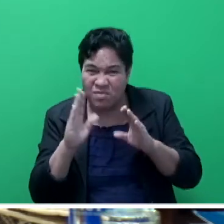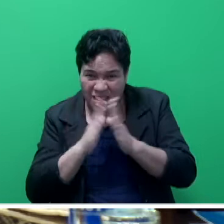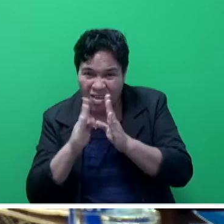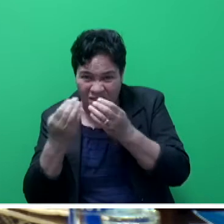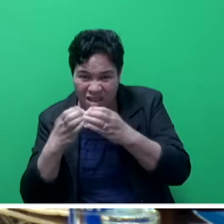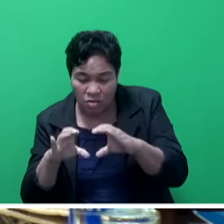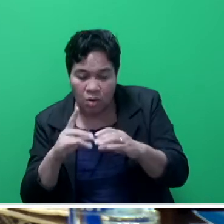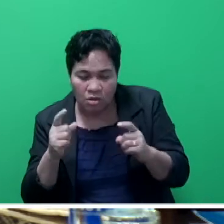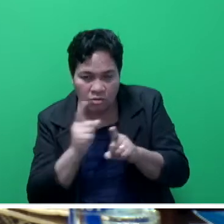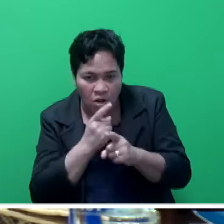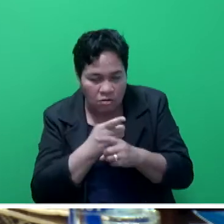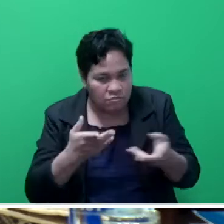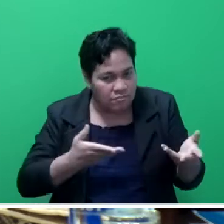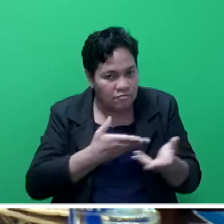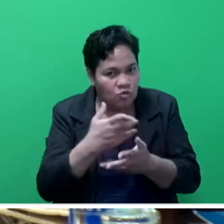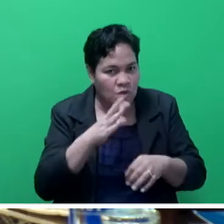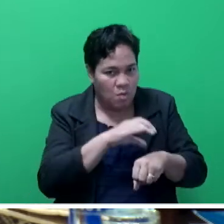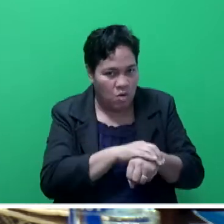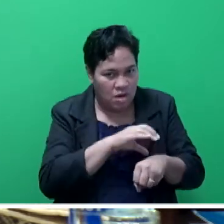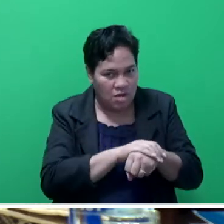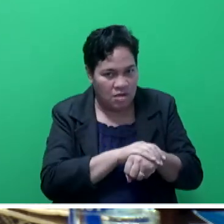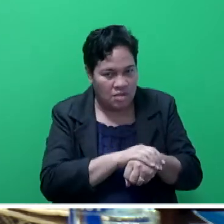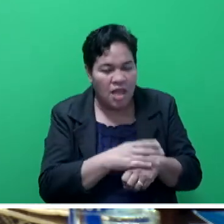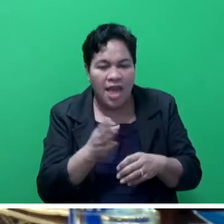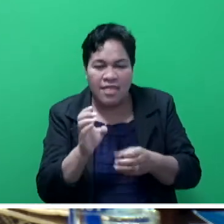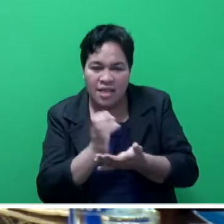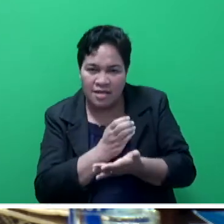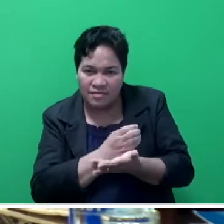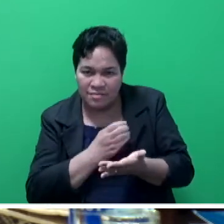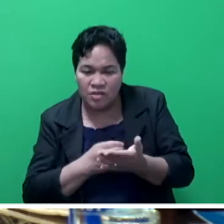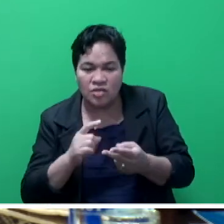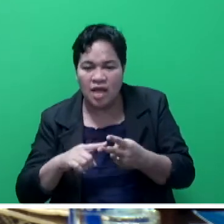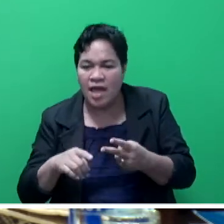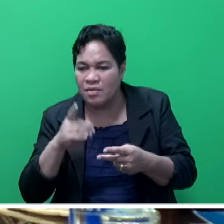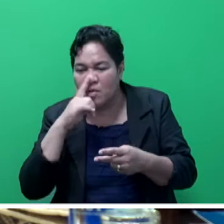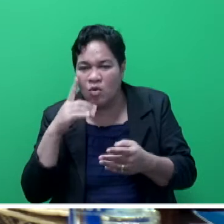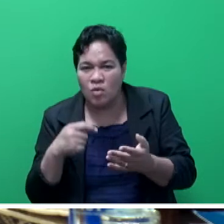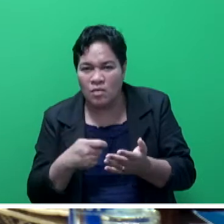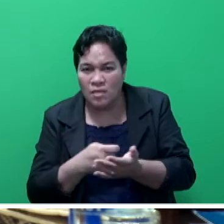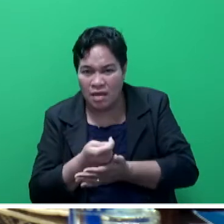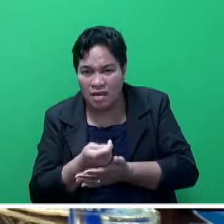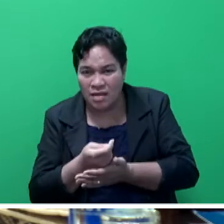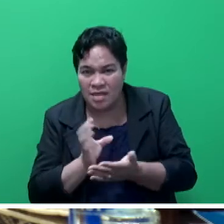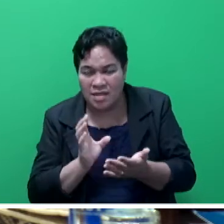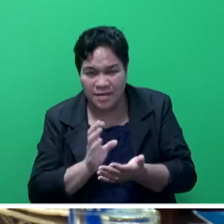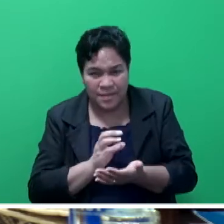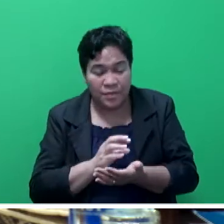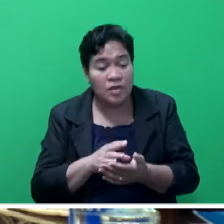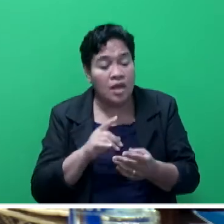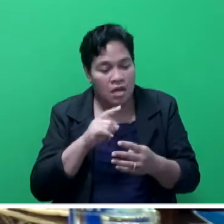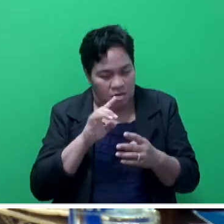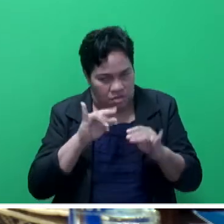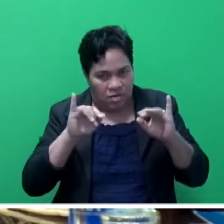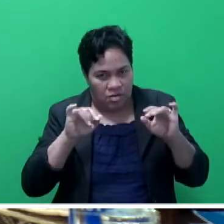with the Fiji police force, chamber of commerce and the ratepayers on this subject. There are at least